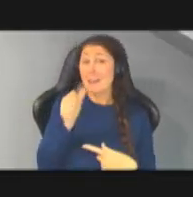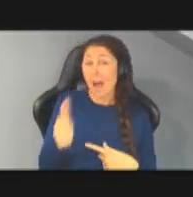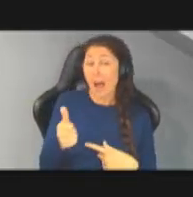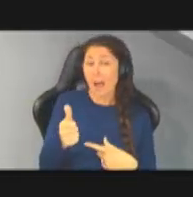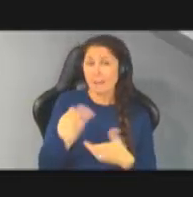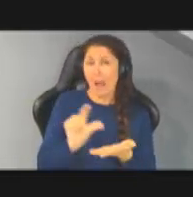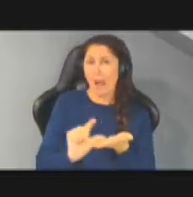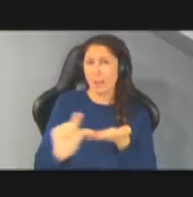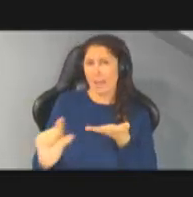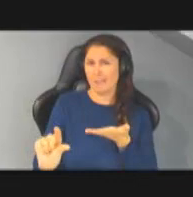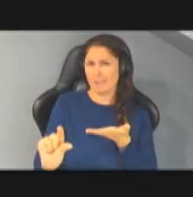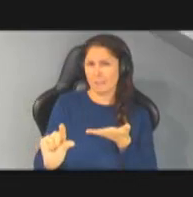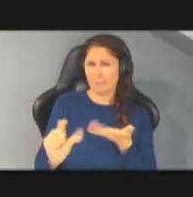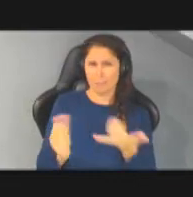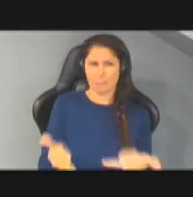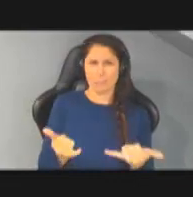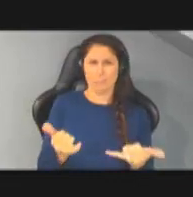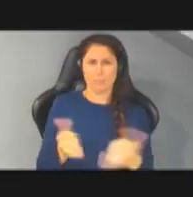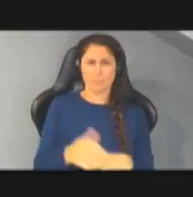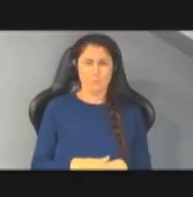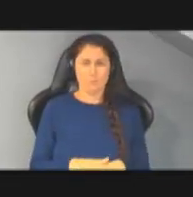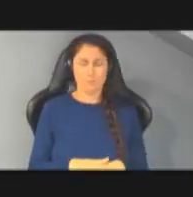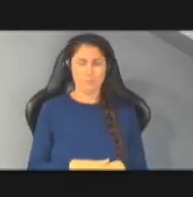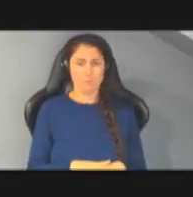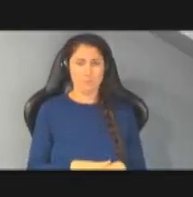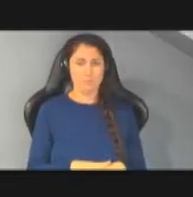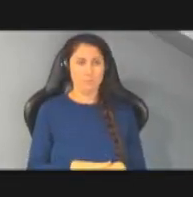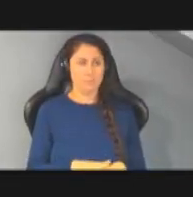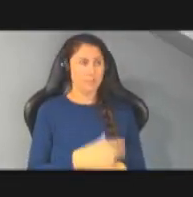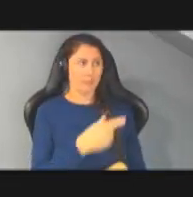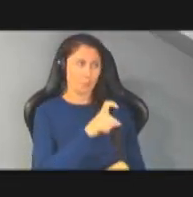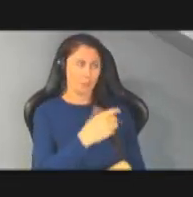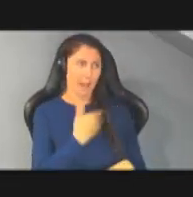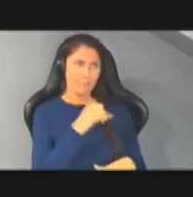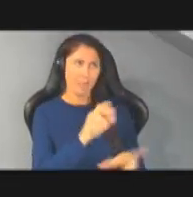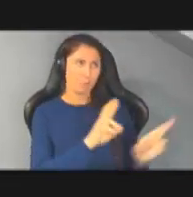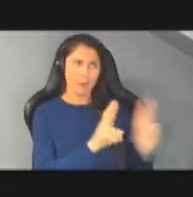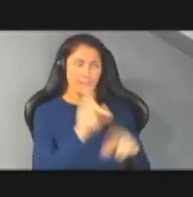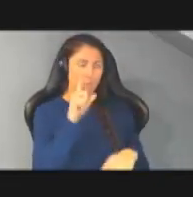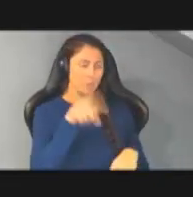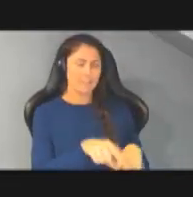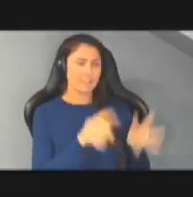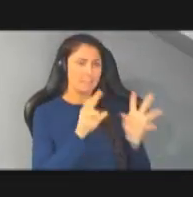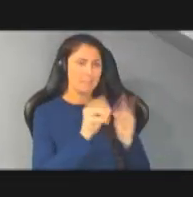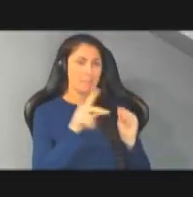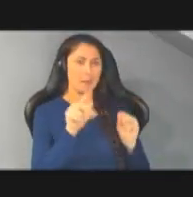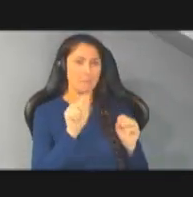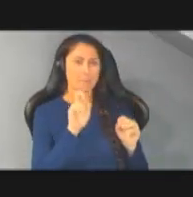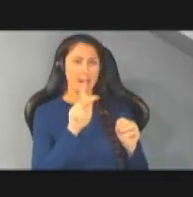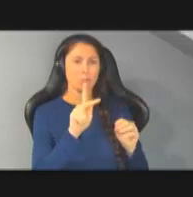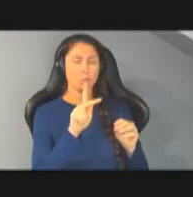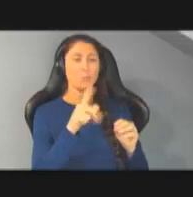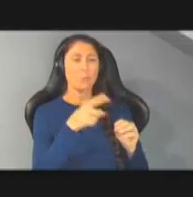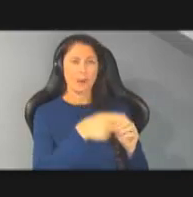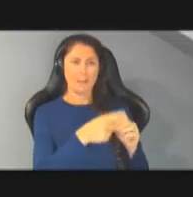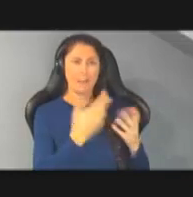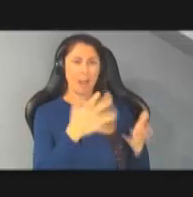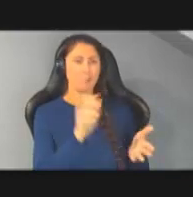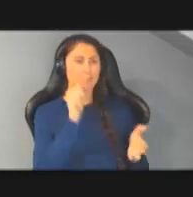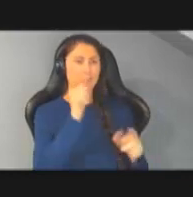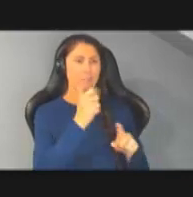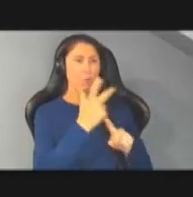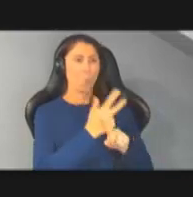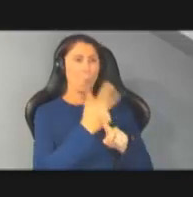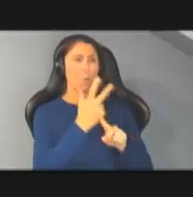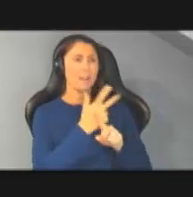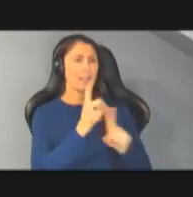at this point i should have had that ready for this meeting i i well i'm patrick cornell does a good job putting out the quarterly reports a